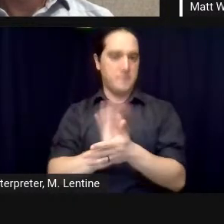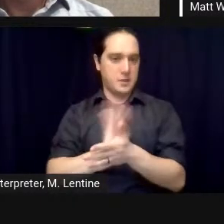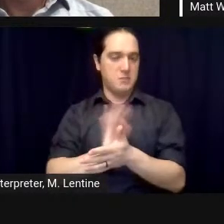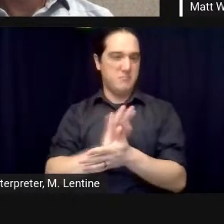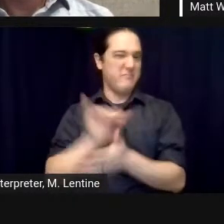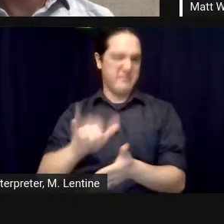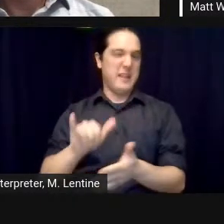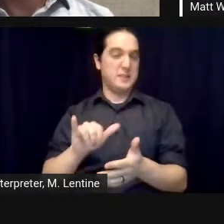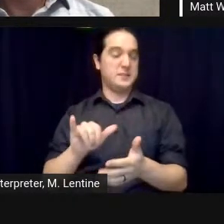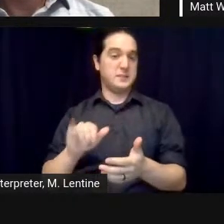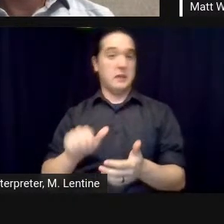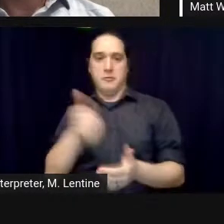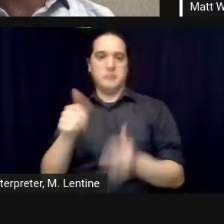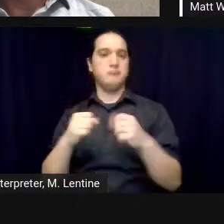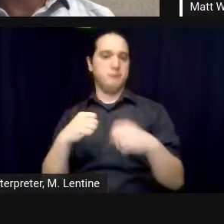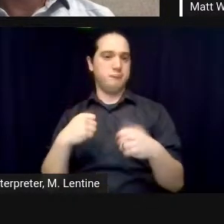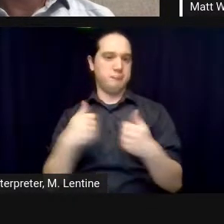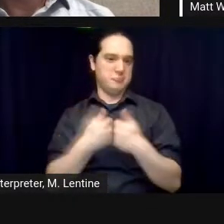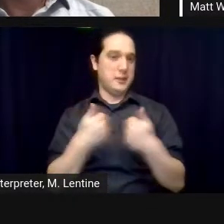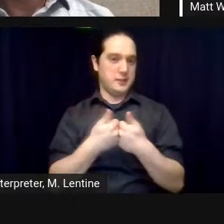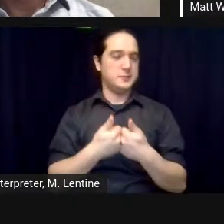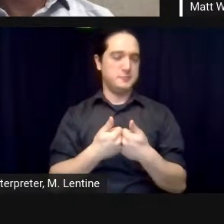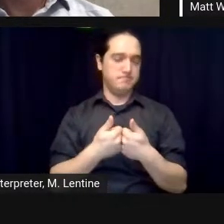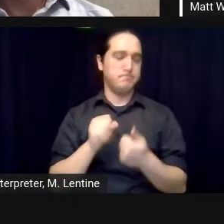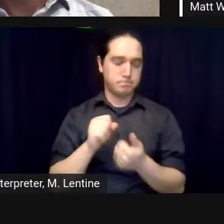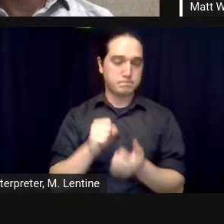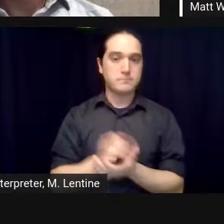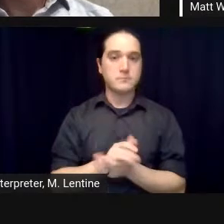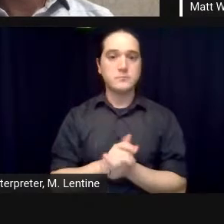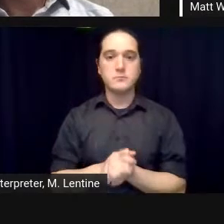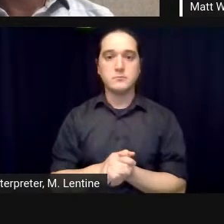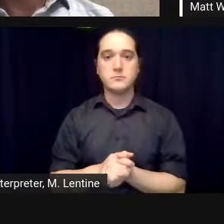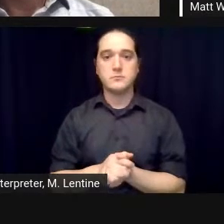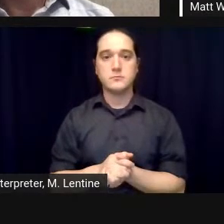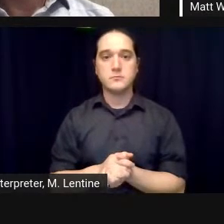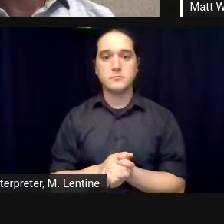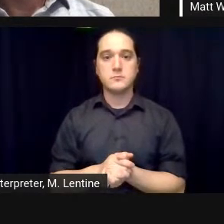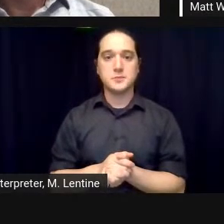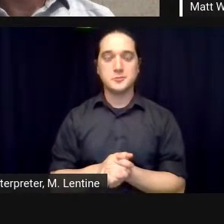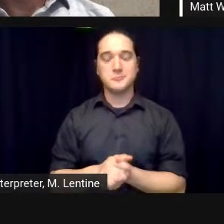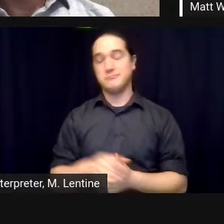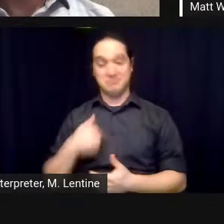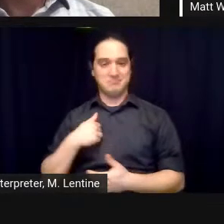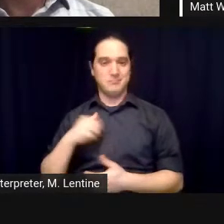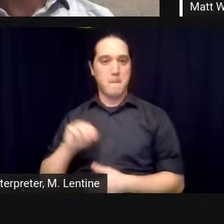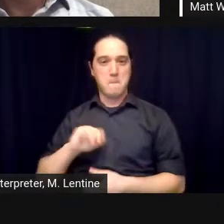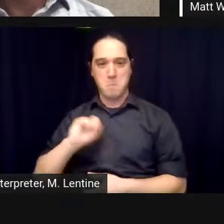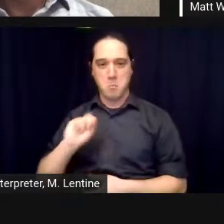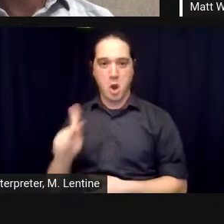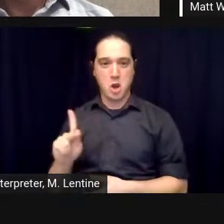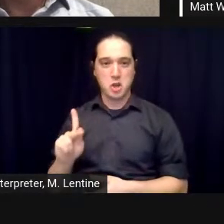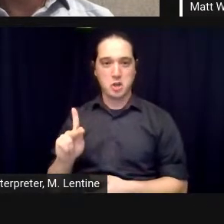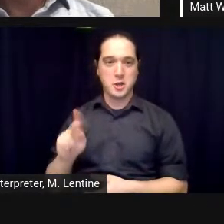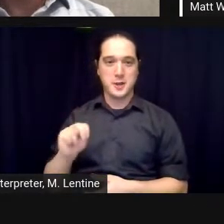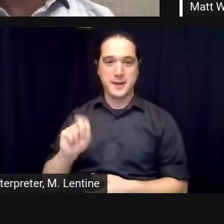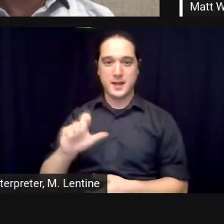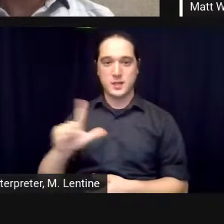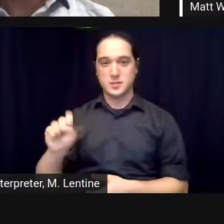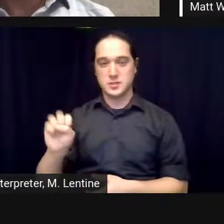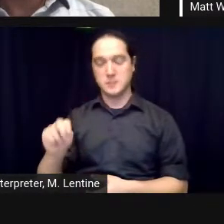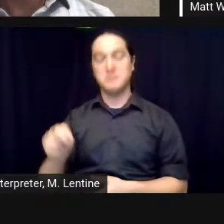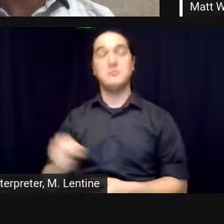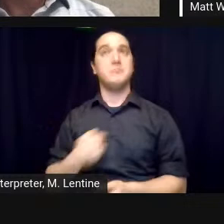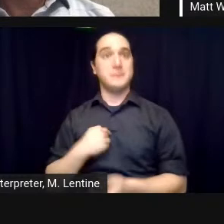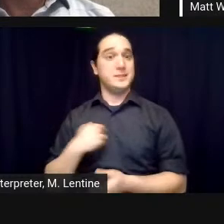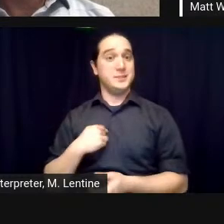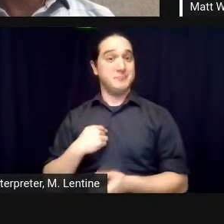such an amazing experience that seriously 25 years later i'm still digesting what it was like and what